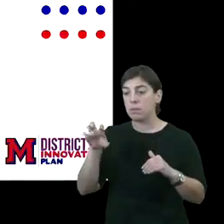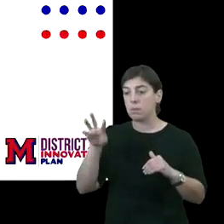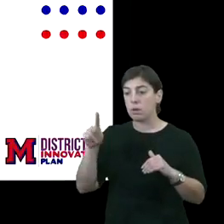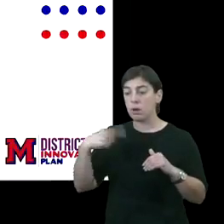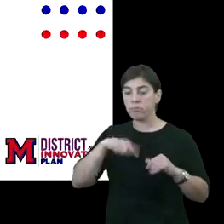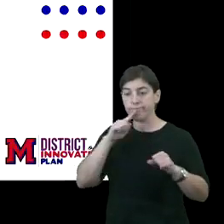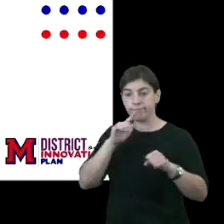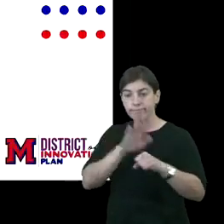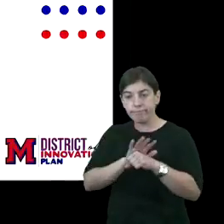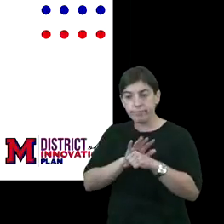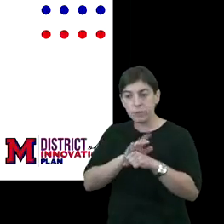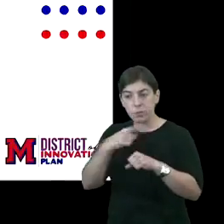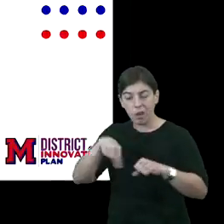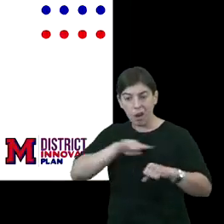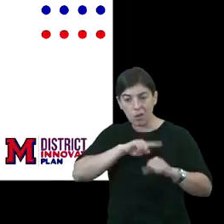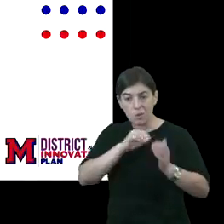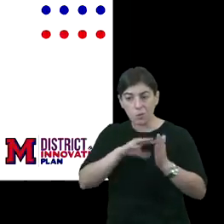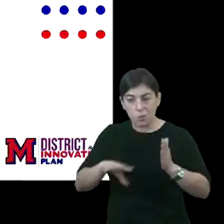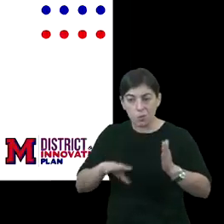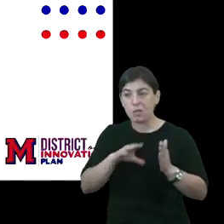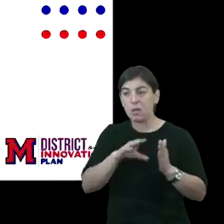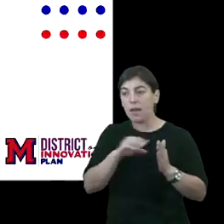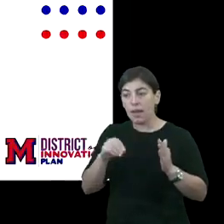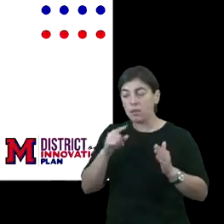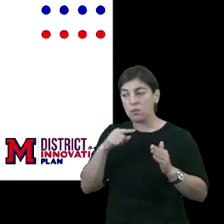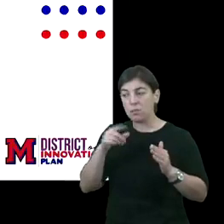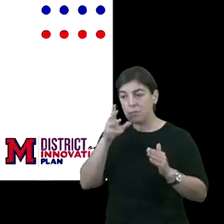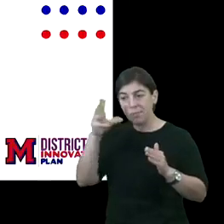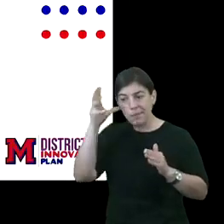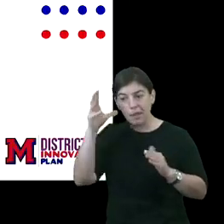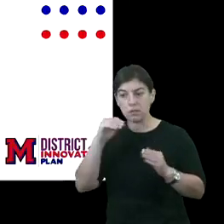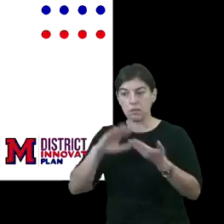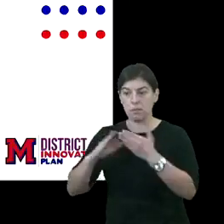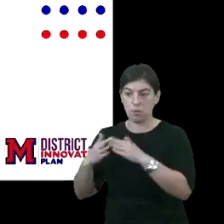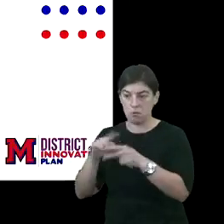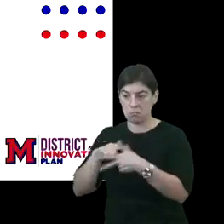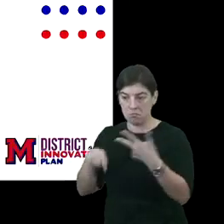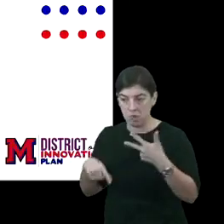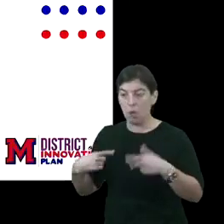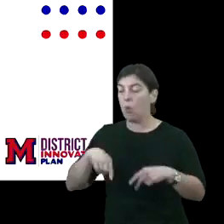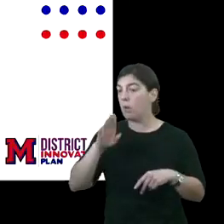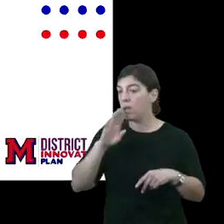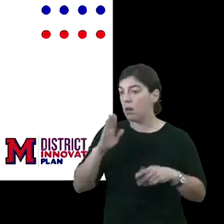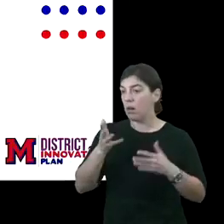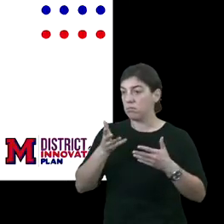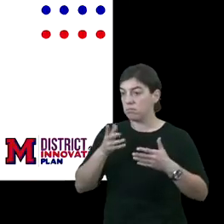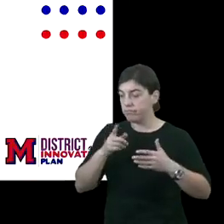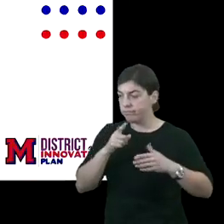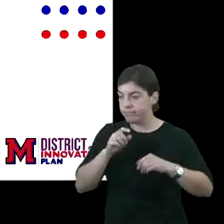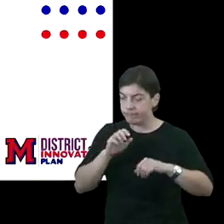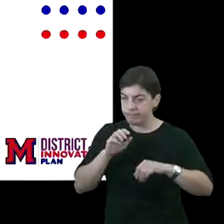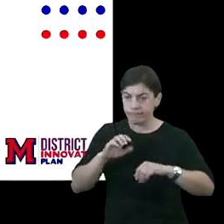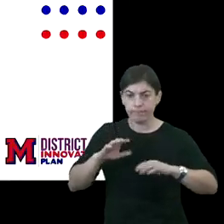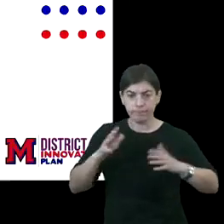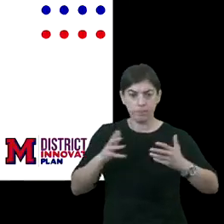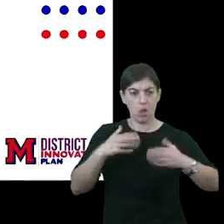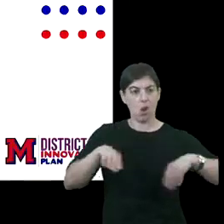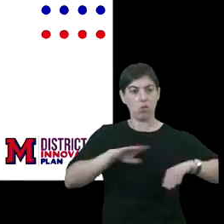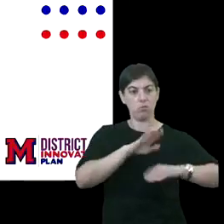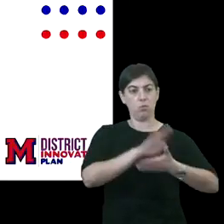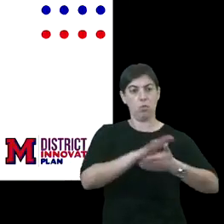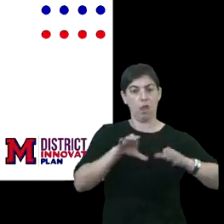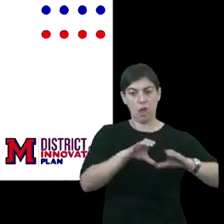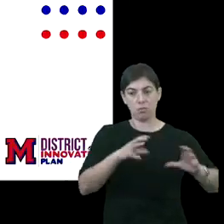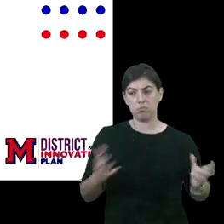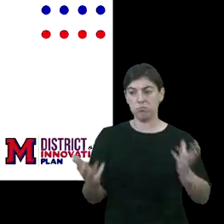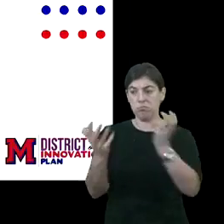commitment to our scholars and to our parents and community that we are diligently aligning our school actions to